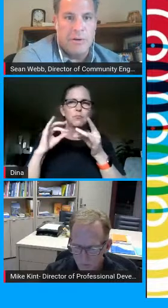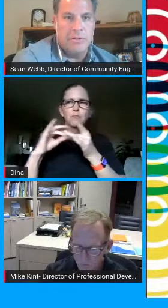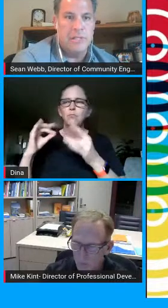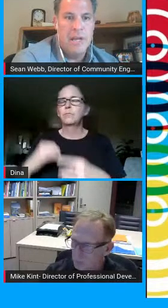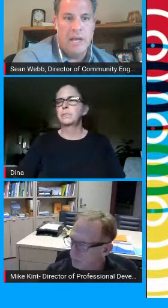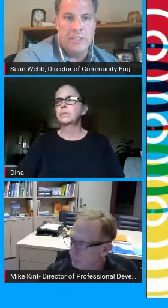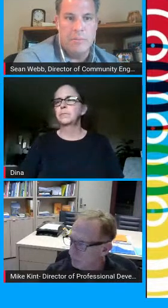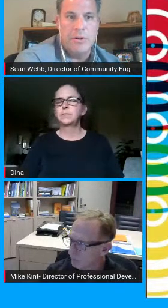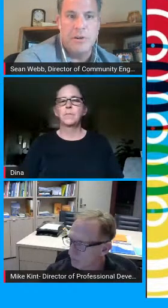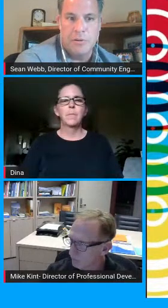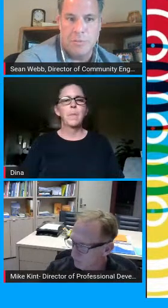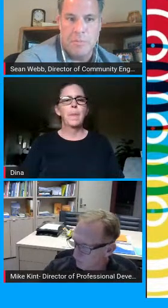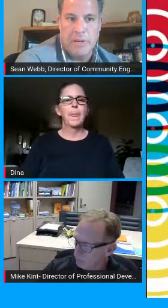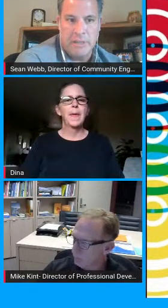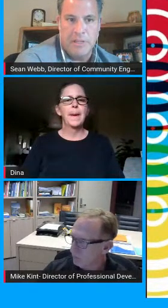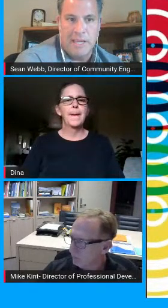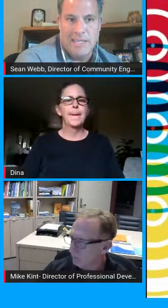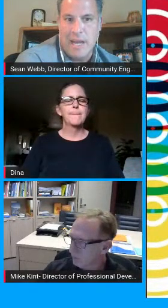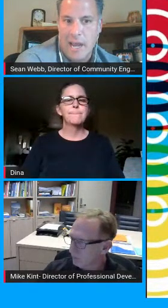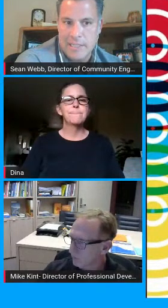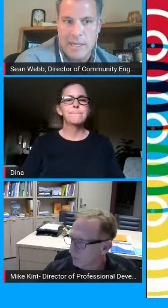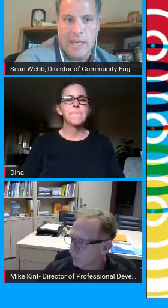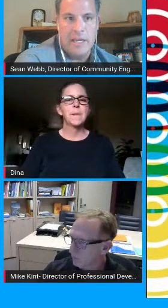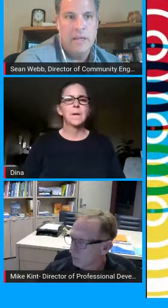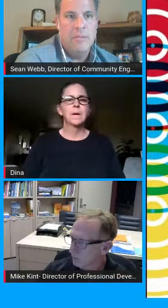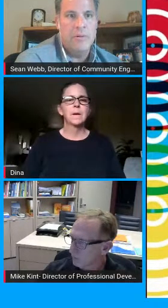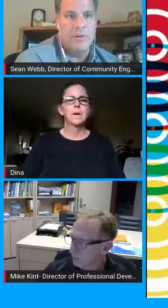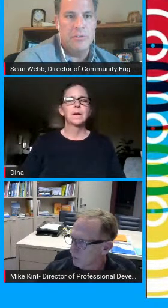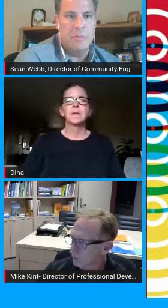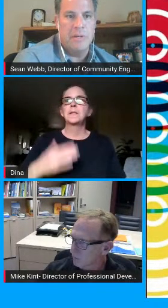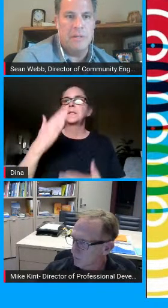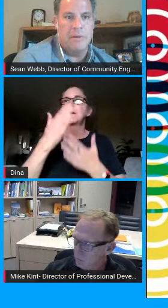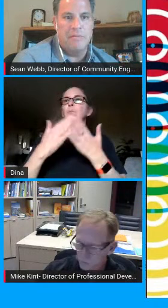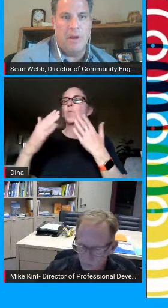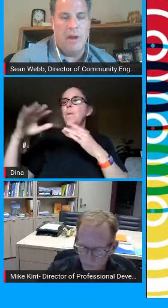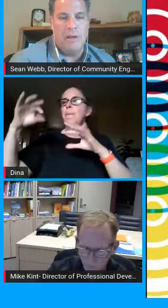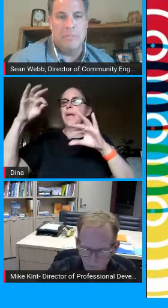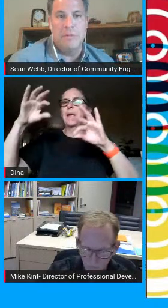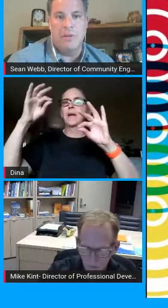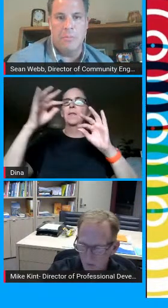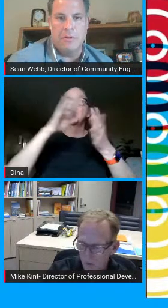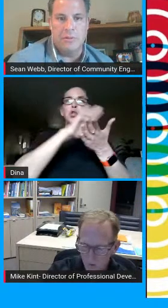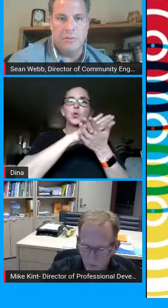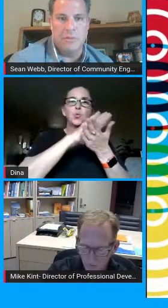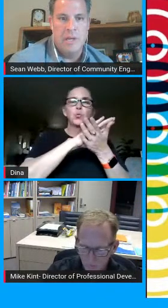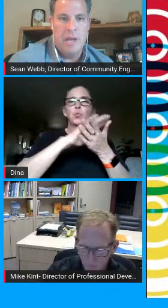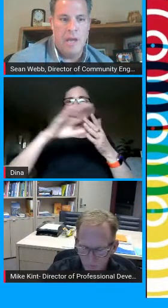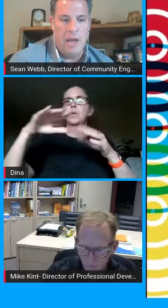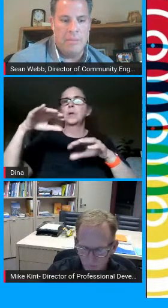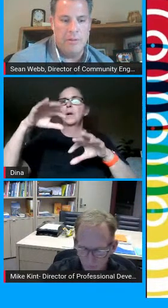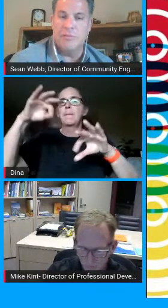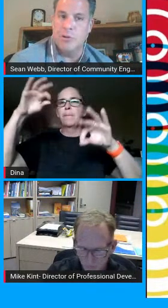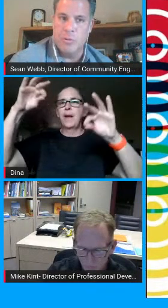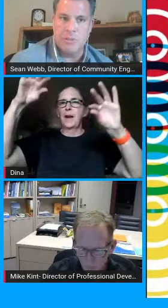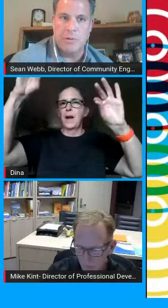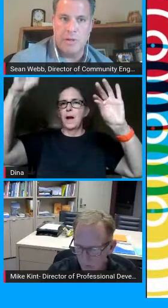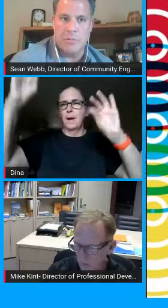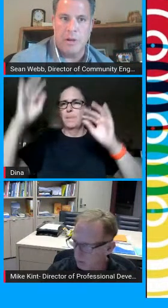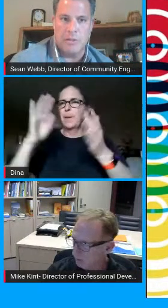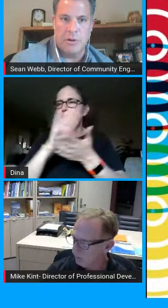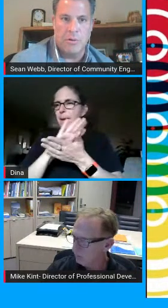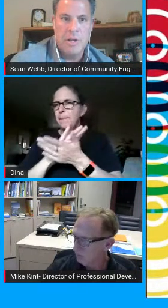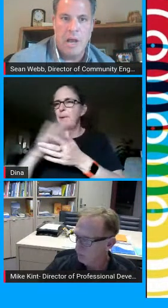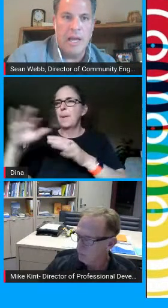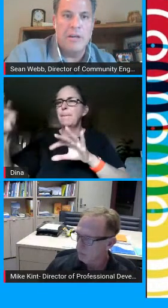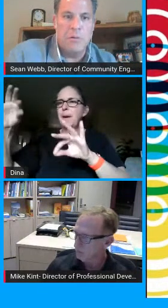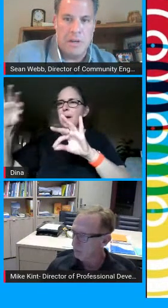their materials i saw materials being picked up at laquinta high today materials being picked up at uh some of the other middle schools i believe truman was doing